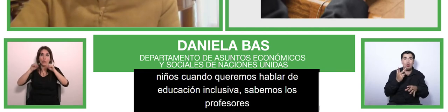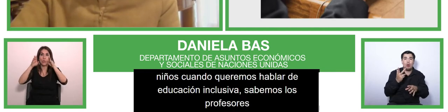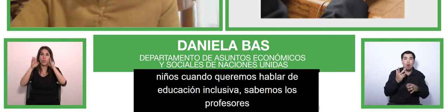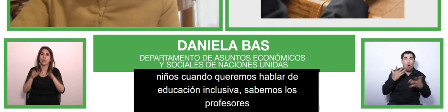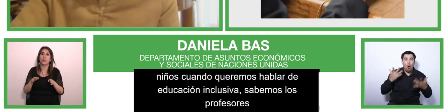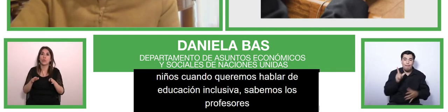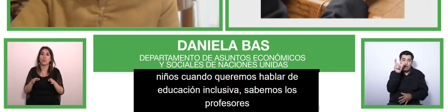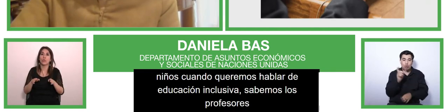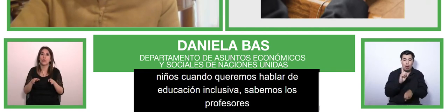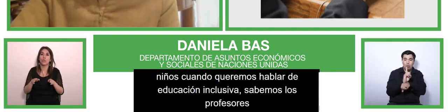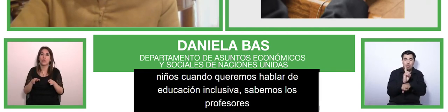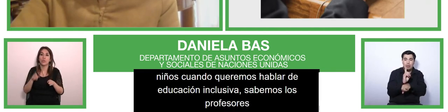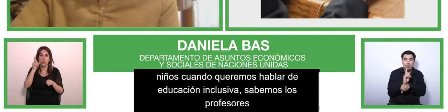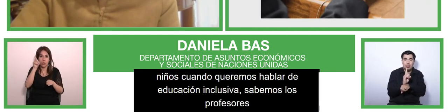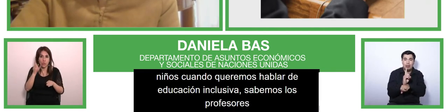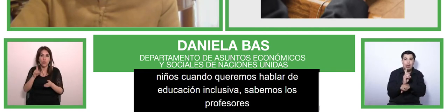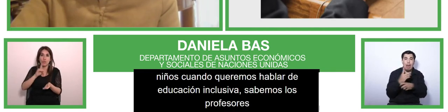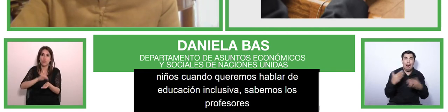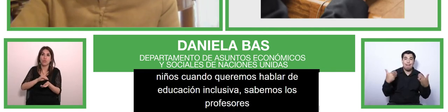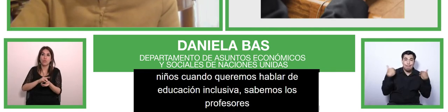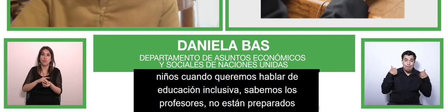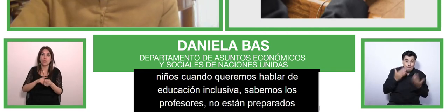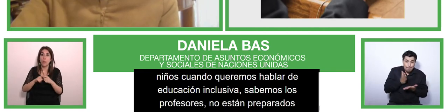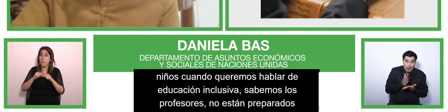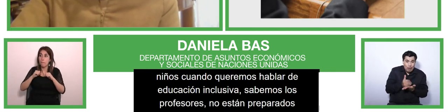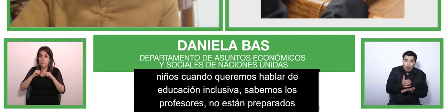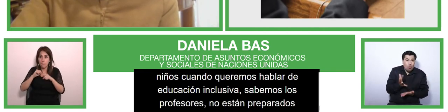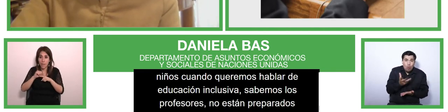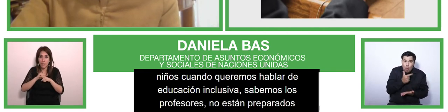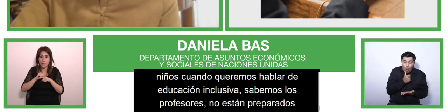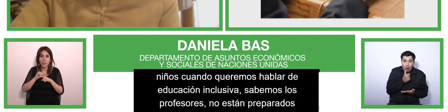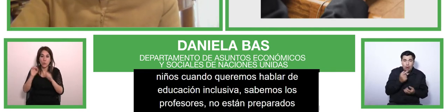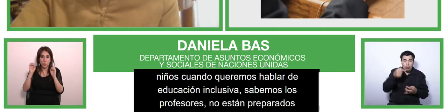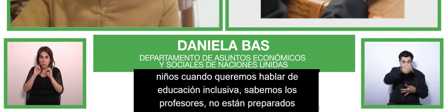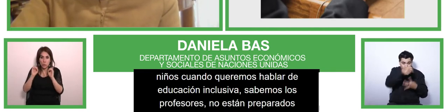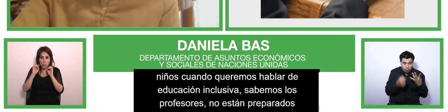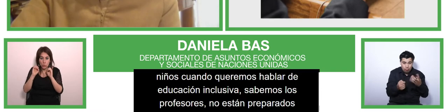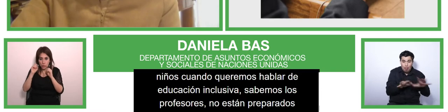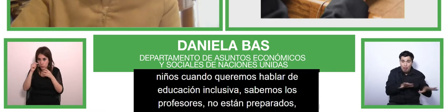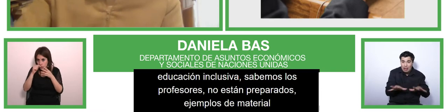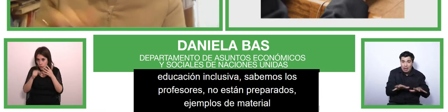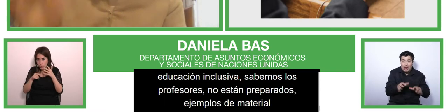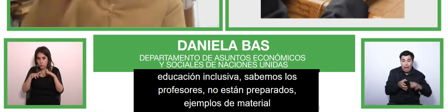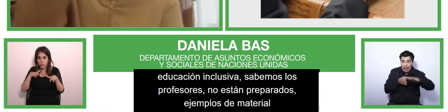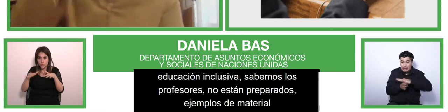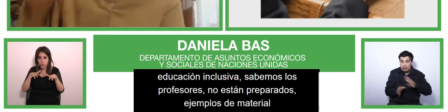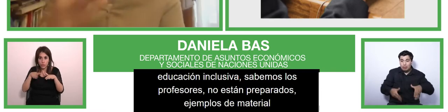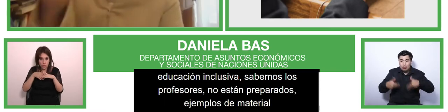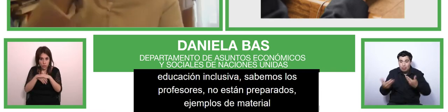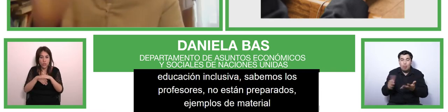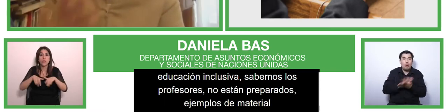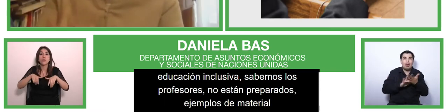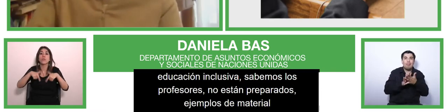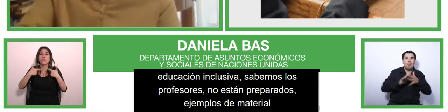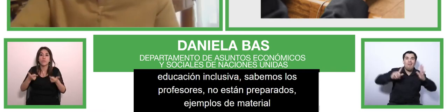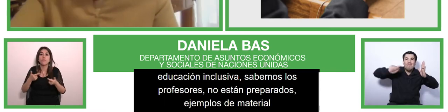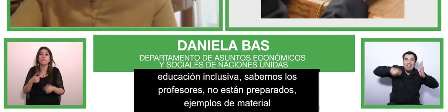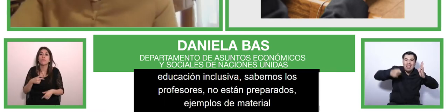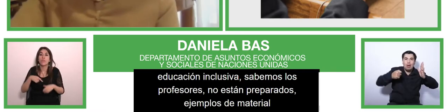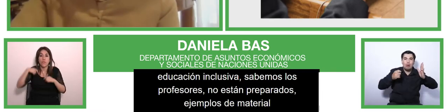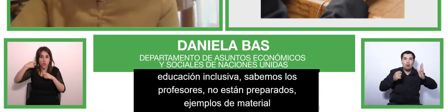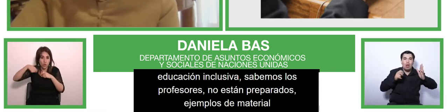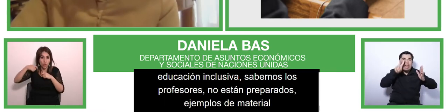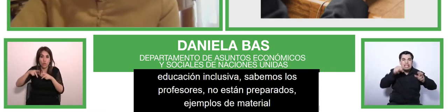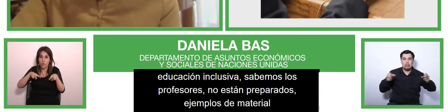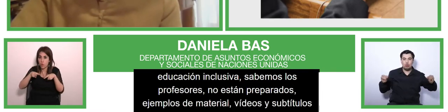inaccessible materials are uncaptioned videos content that is organized randomly and without order